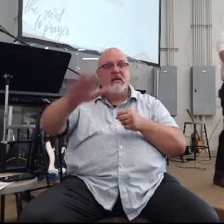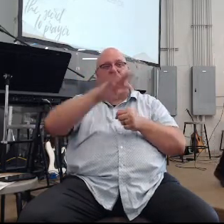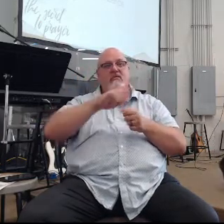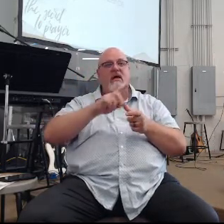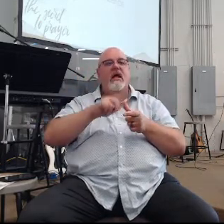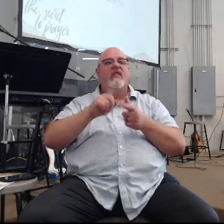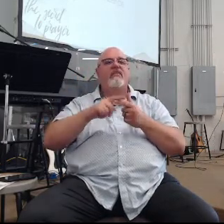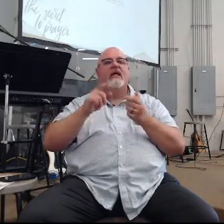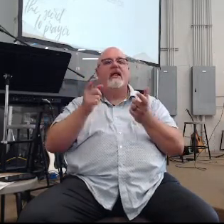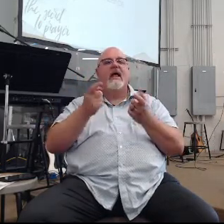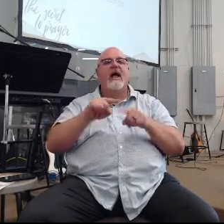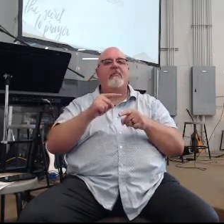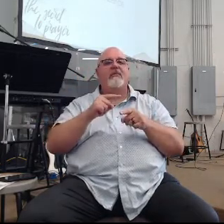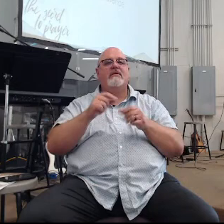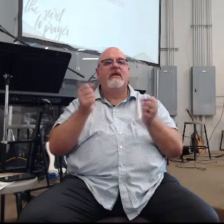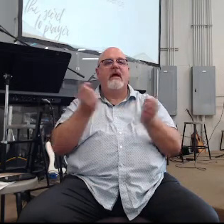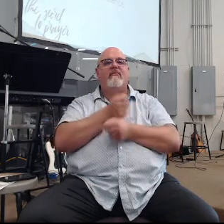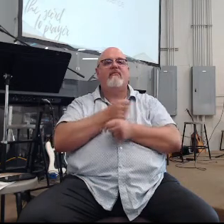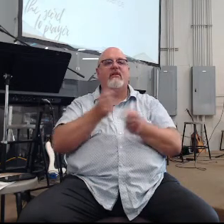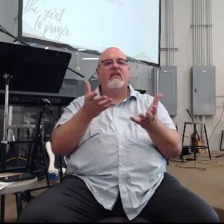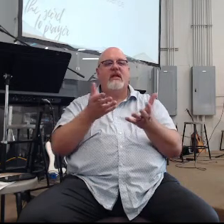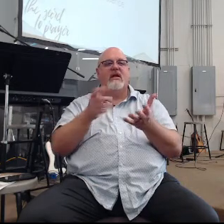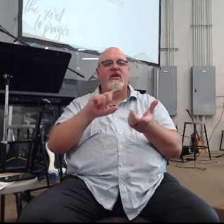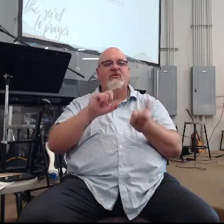is me me me it is enough